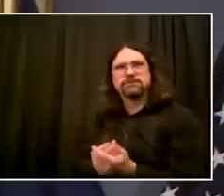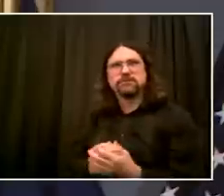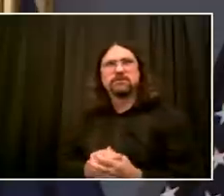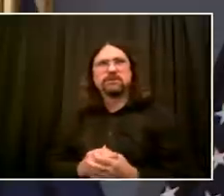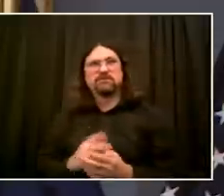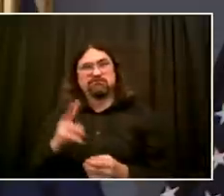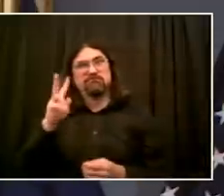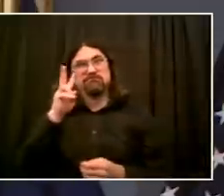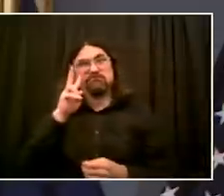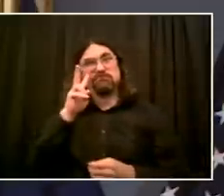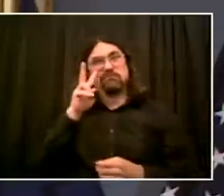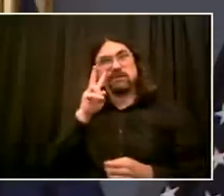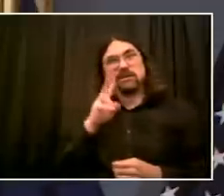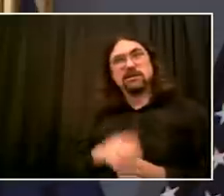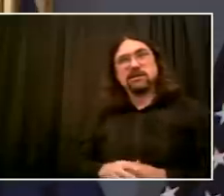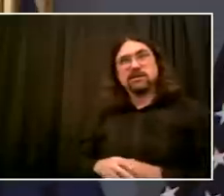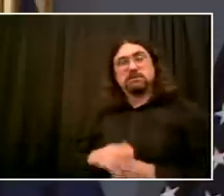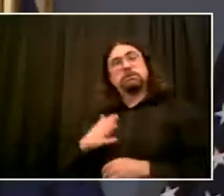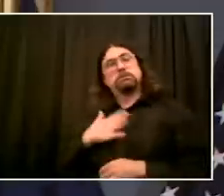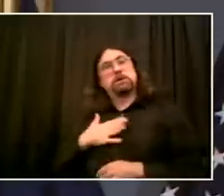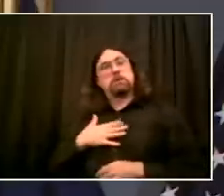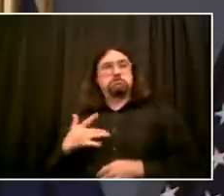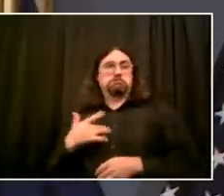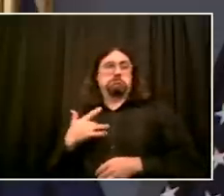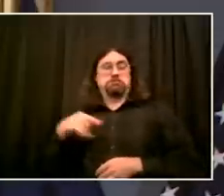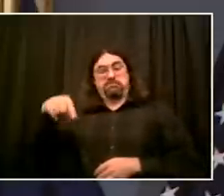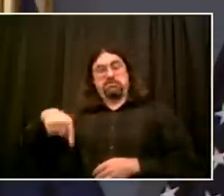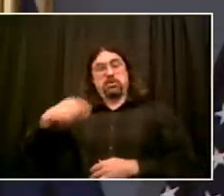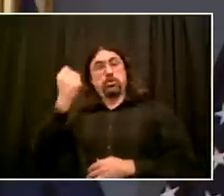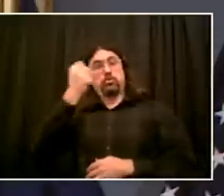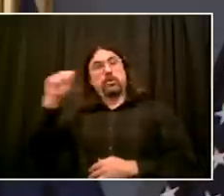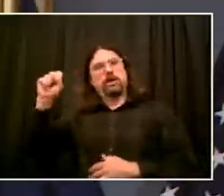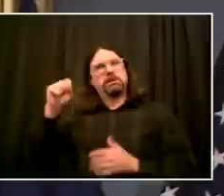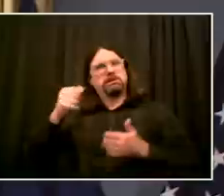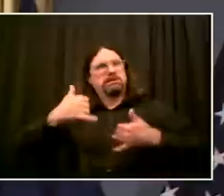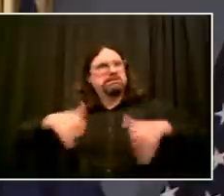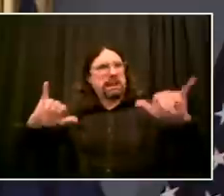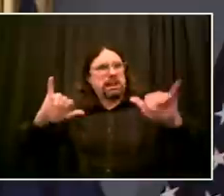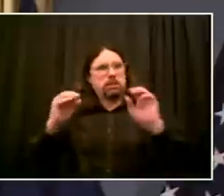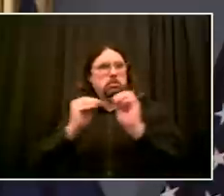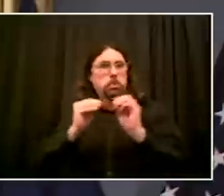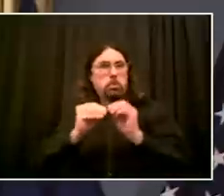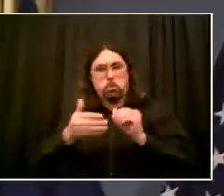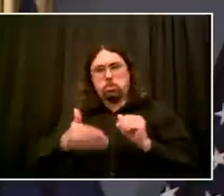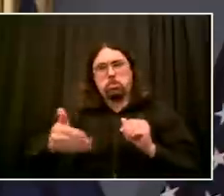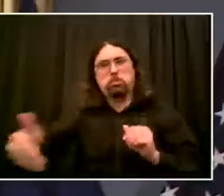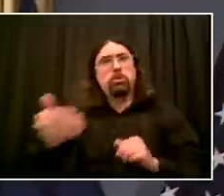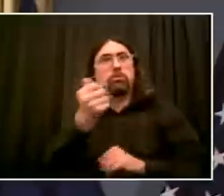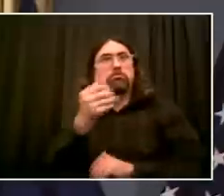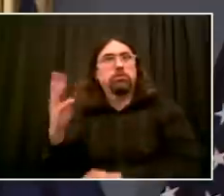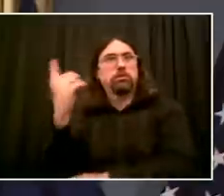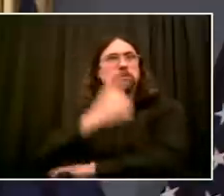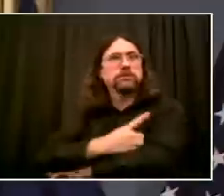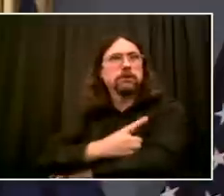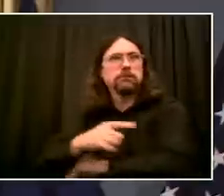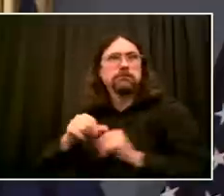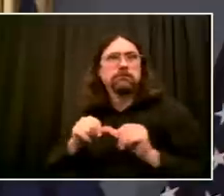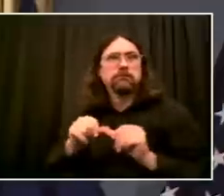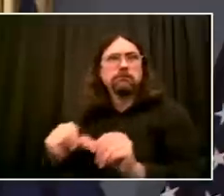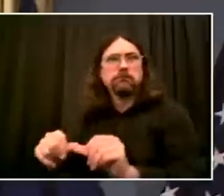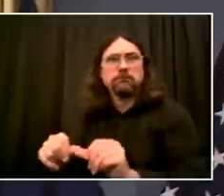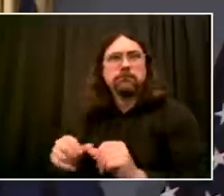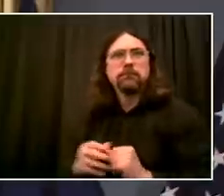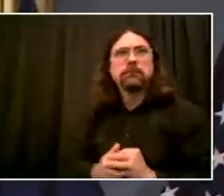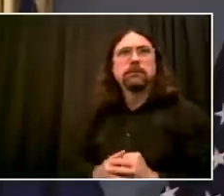protest. We have to give people results if we want to see people not feel they have to keep protesting who are peaceful. This